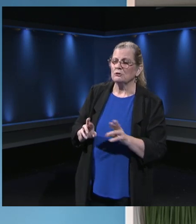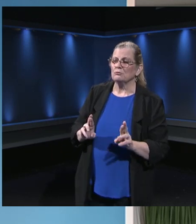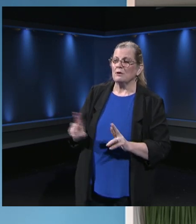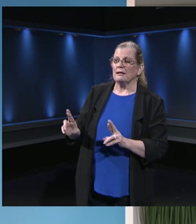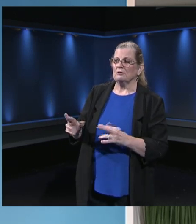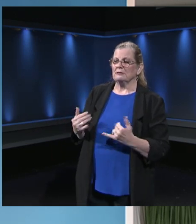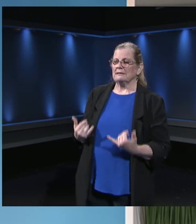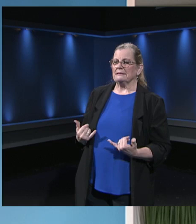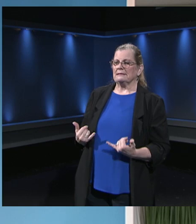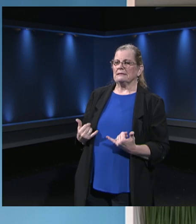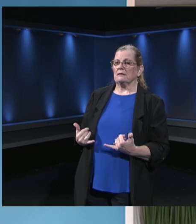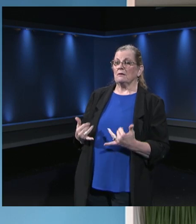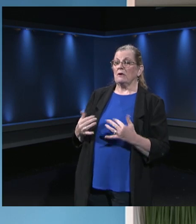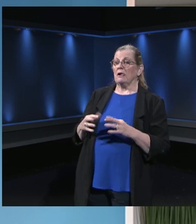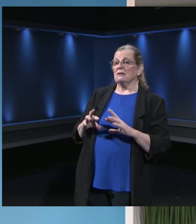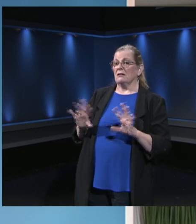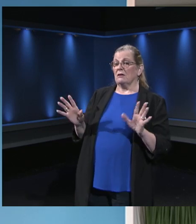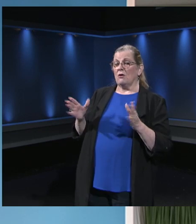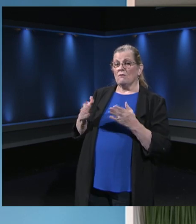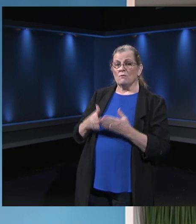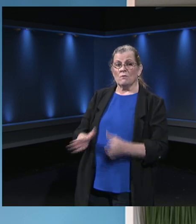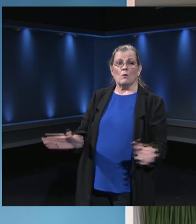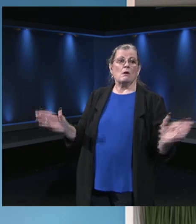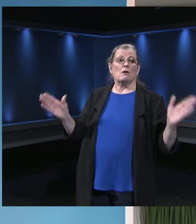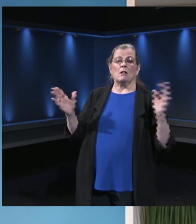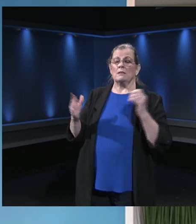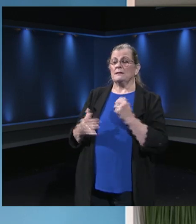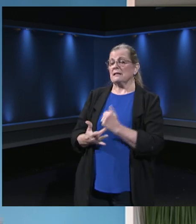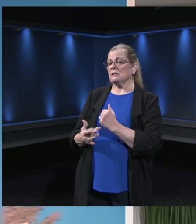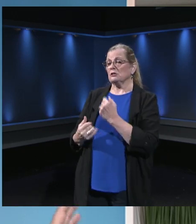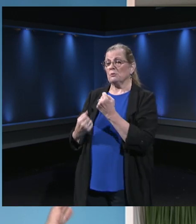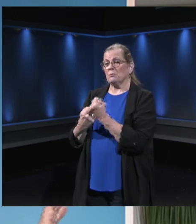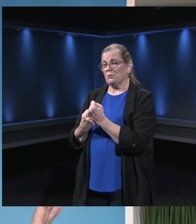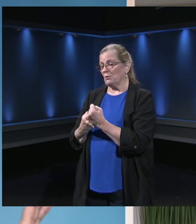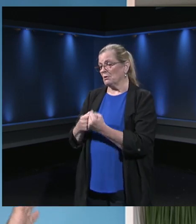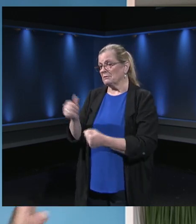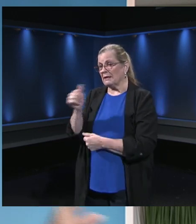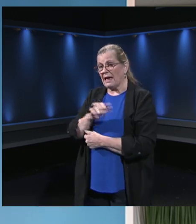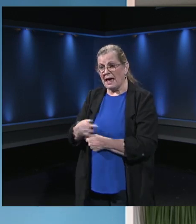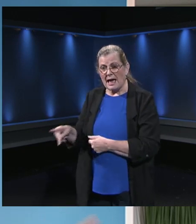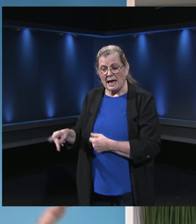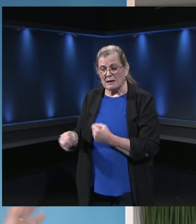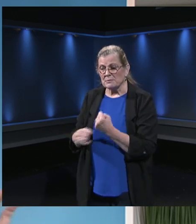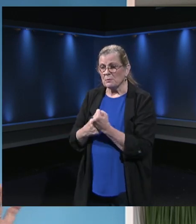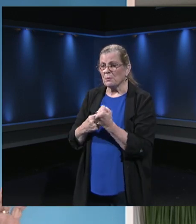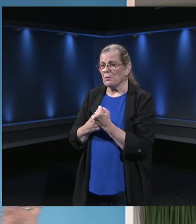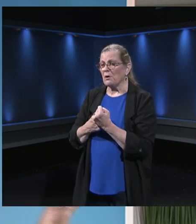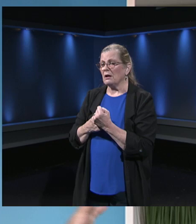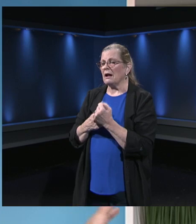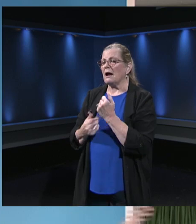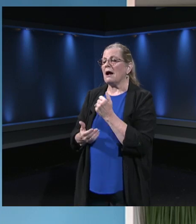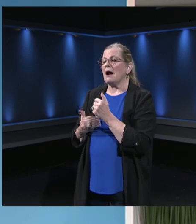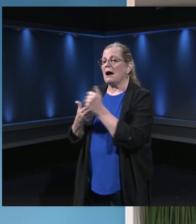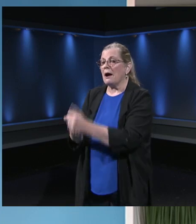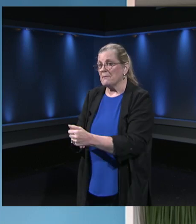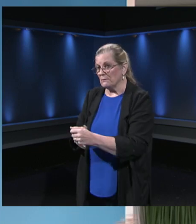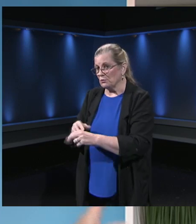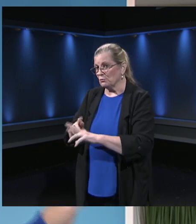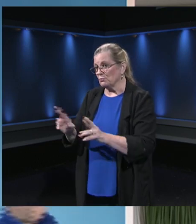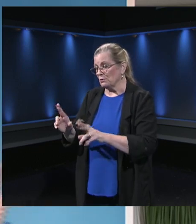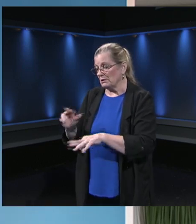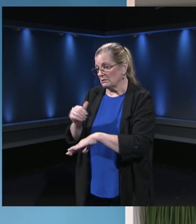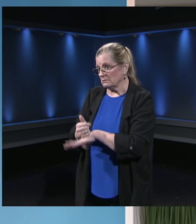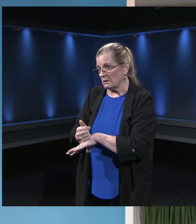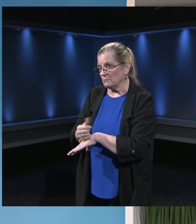terms of the tech support for it, our application support folks have been involved in setting up Schoology for many, many, many months